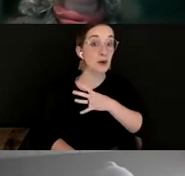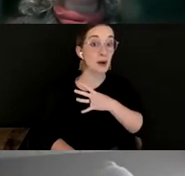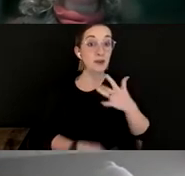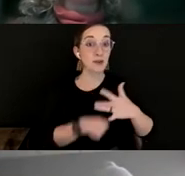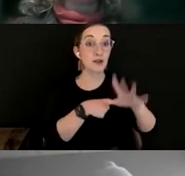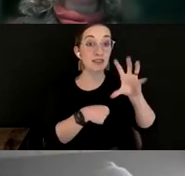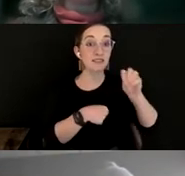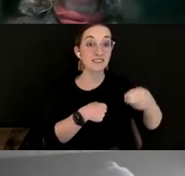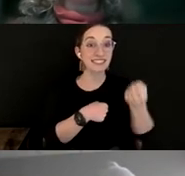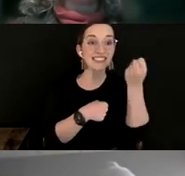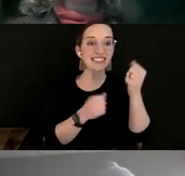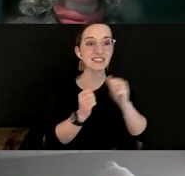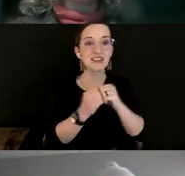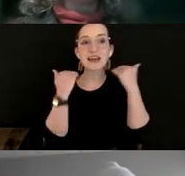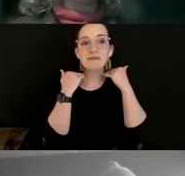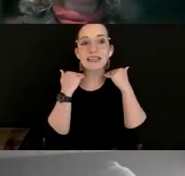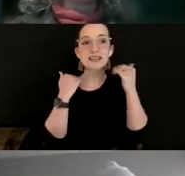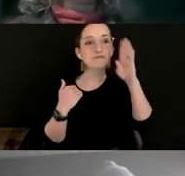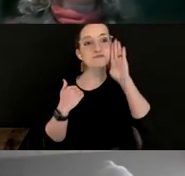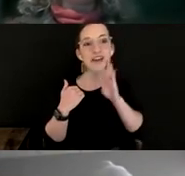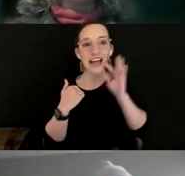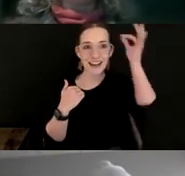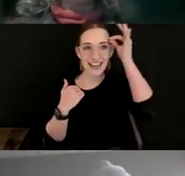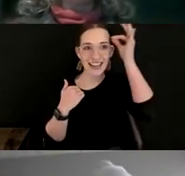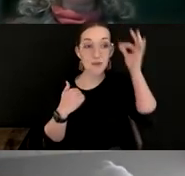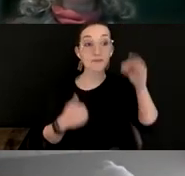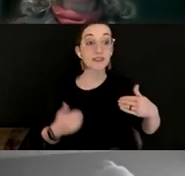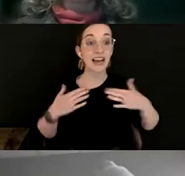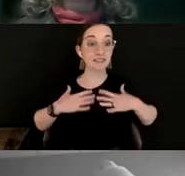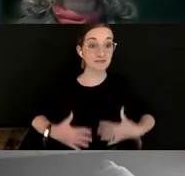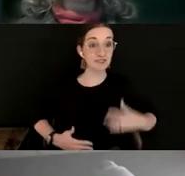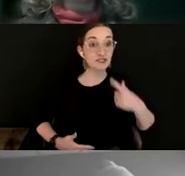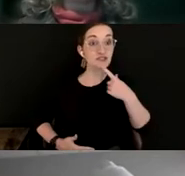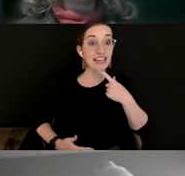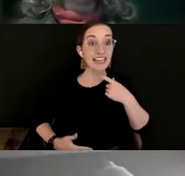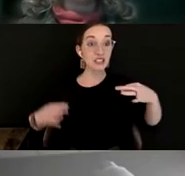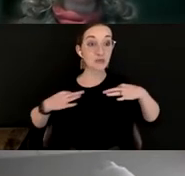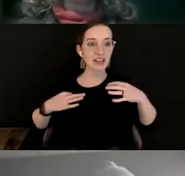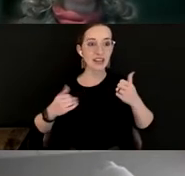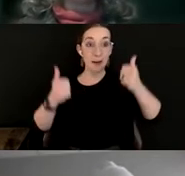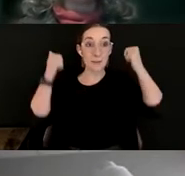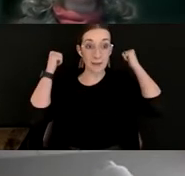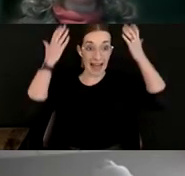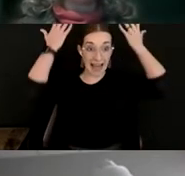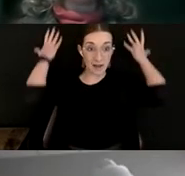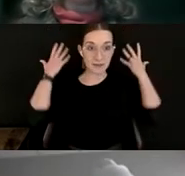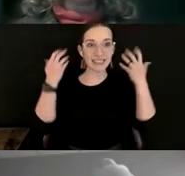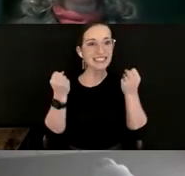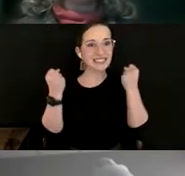medium-length brown hair. I'm wearing a red sweater, and behind me, see tons of artwork and memorabilia from